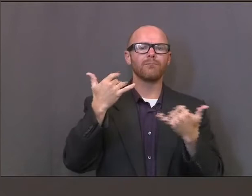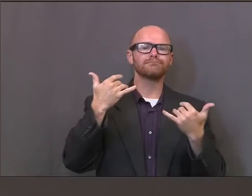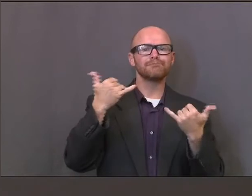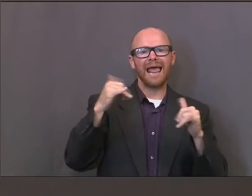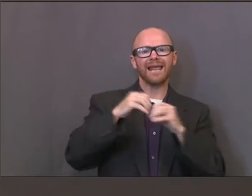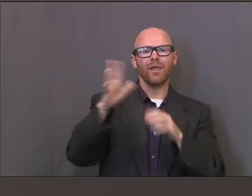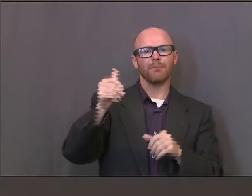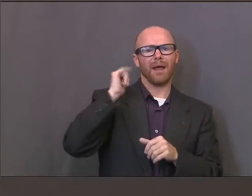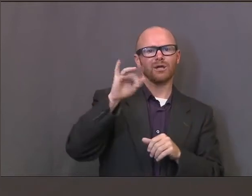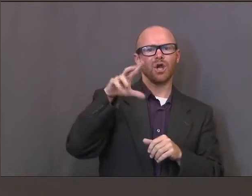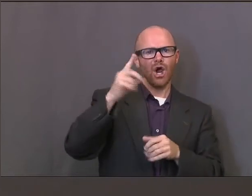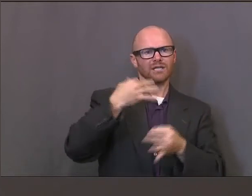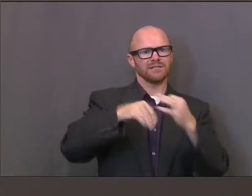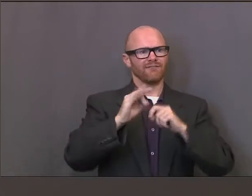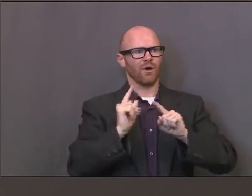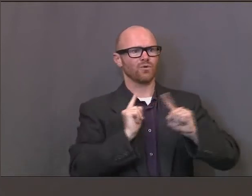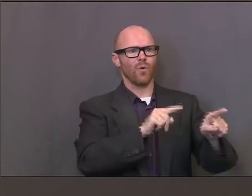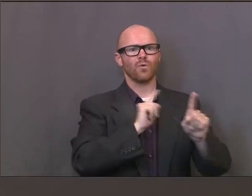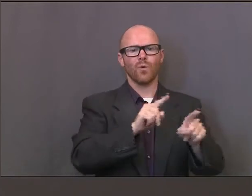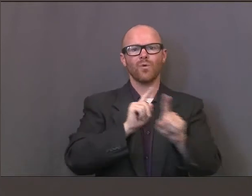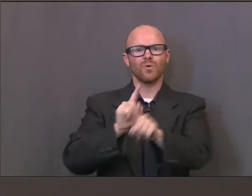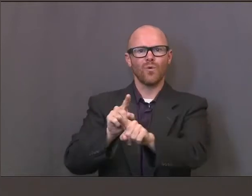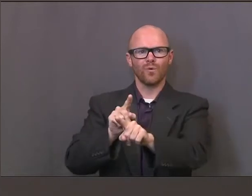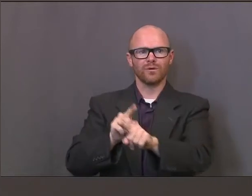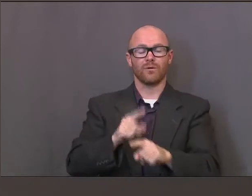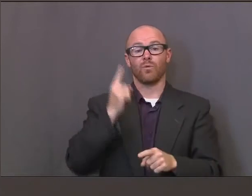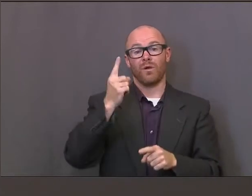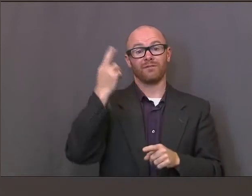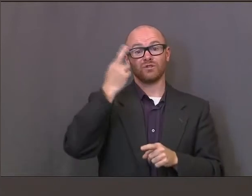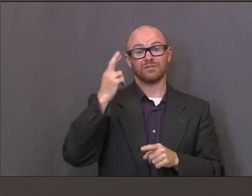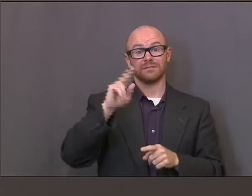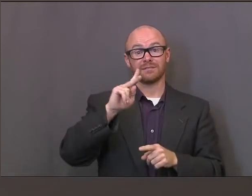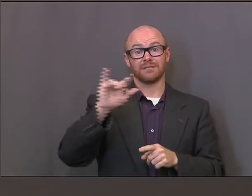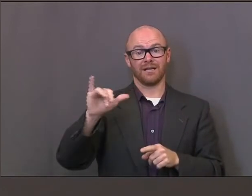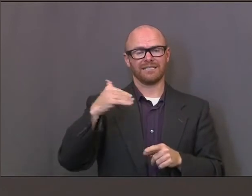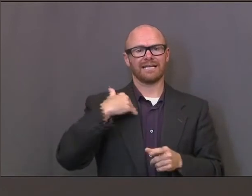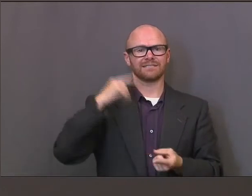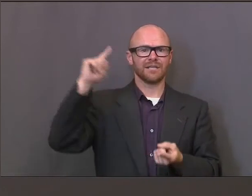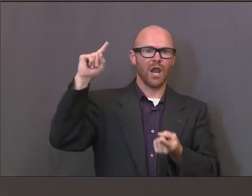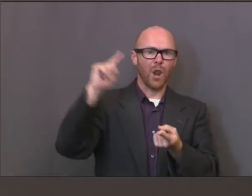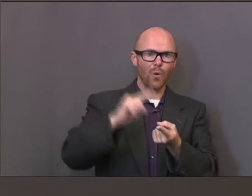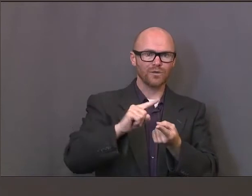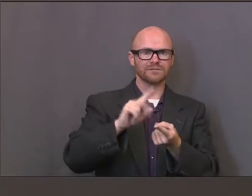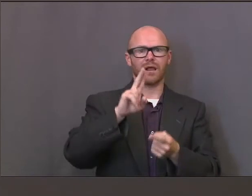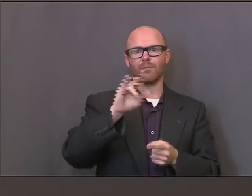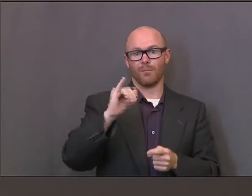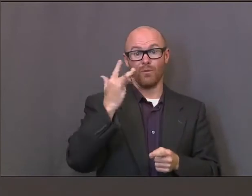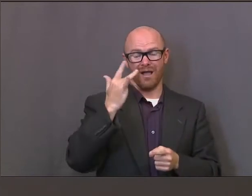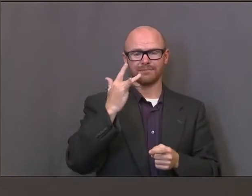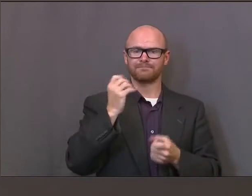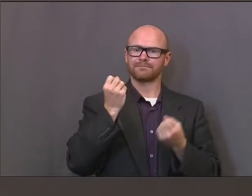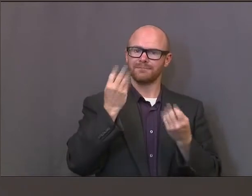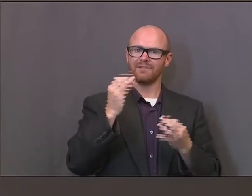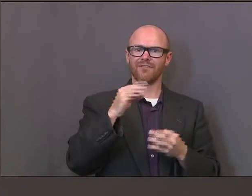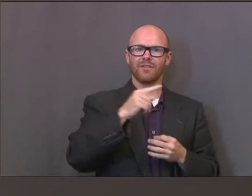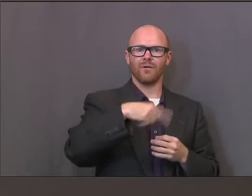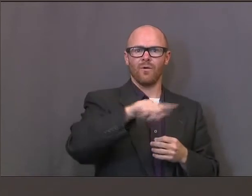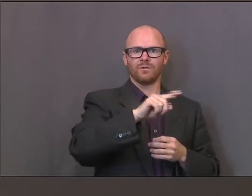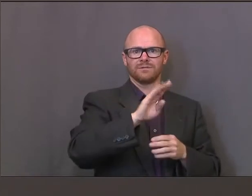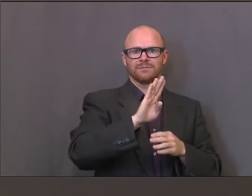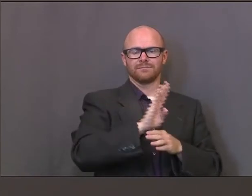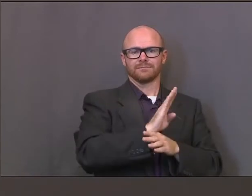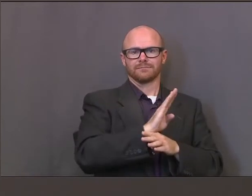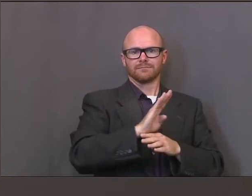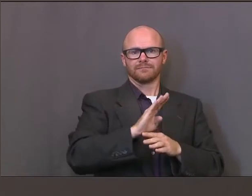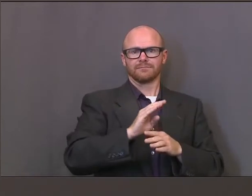out to other locations. And one of the reasons Kentucky's had a lower unemployment rate is because some of the businesses located in